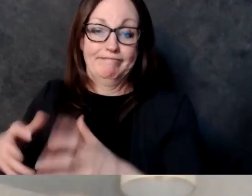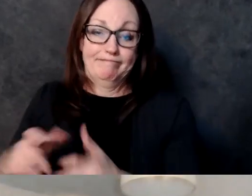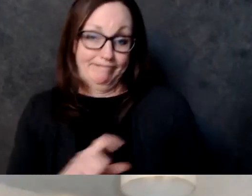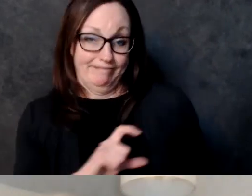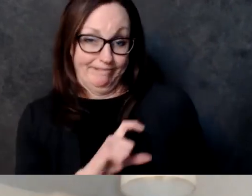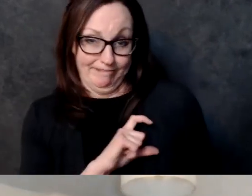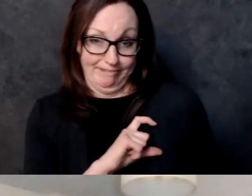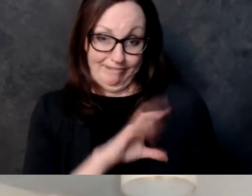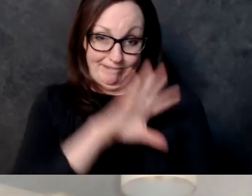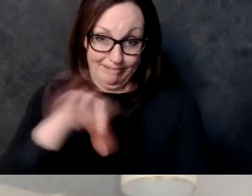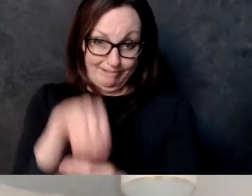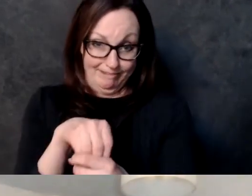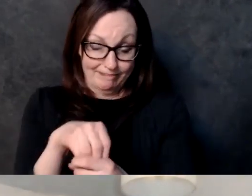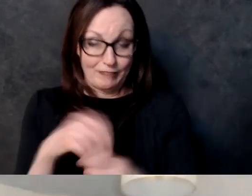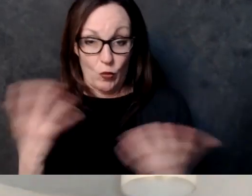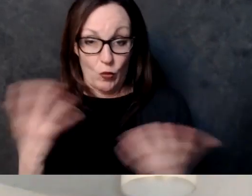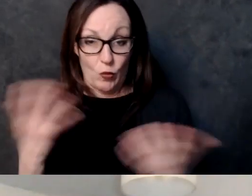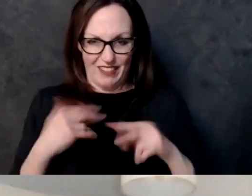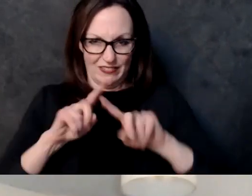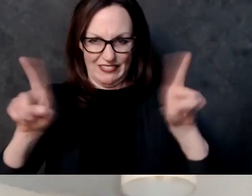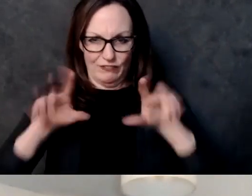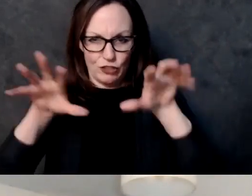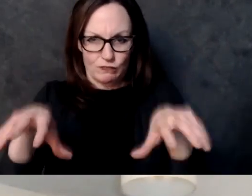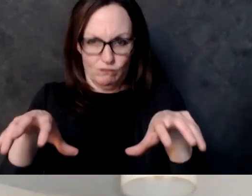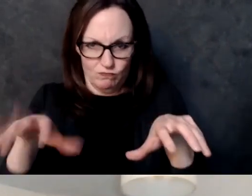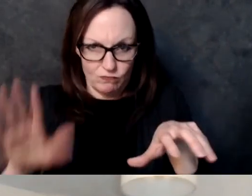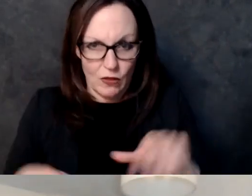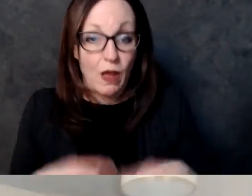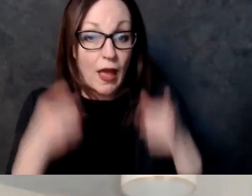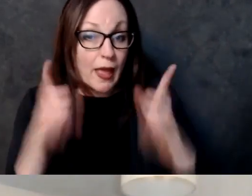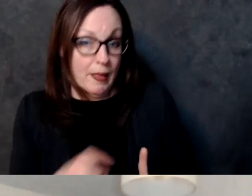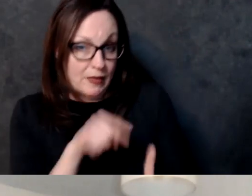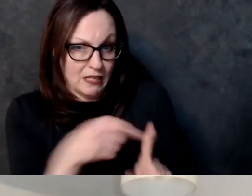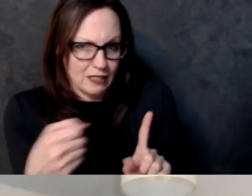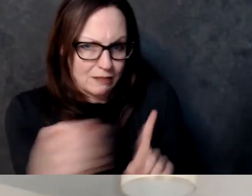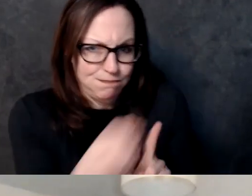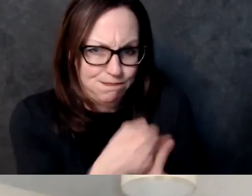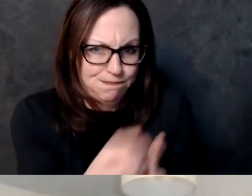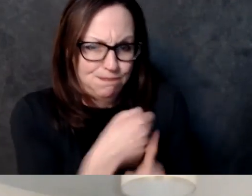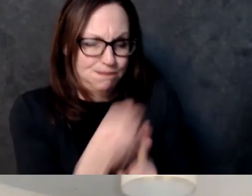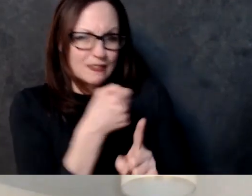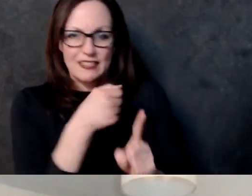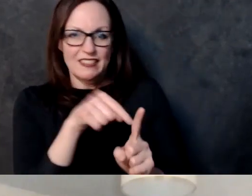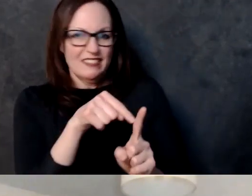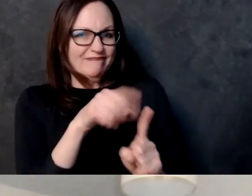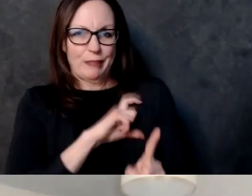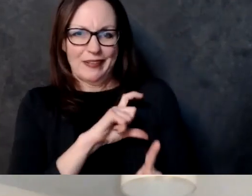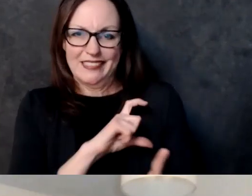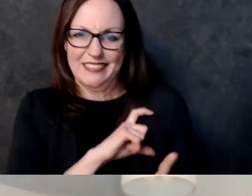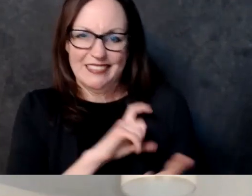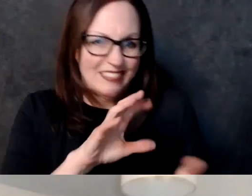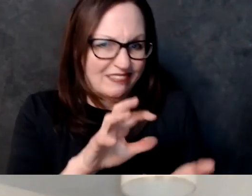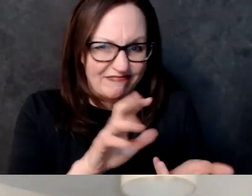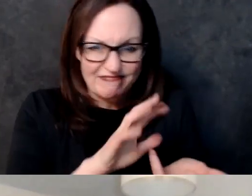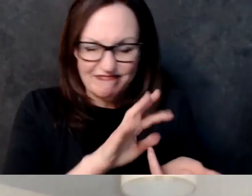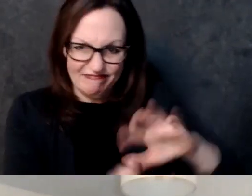you know be very violent crack skulls and be you know more on that side and then there's another side which is no we should be using evidence and crime labs